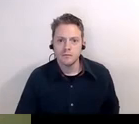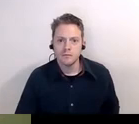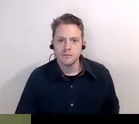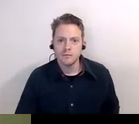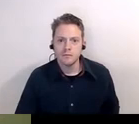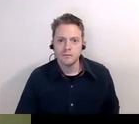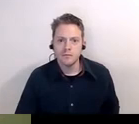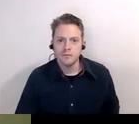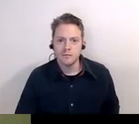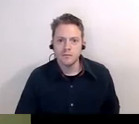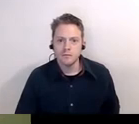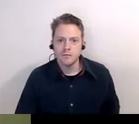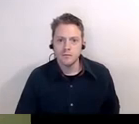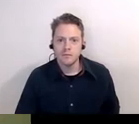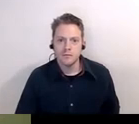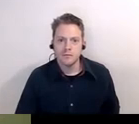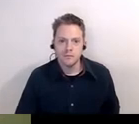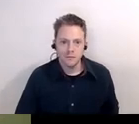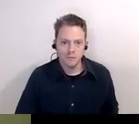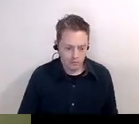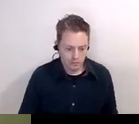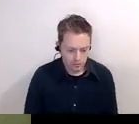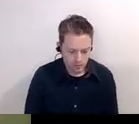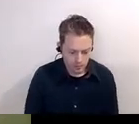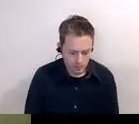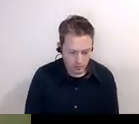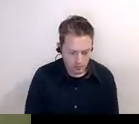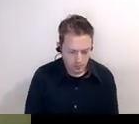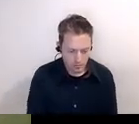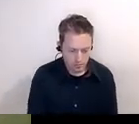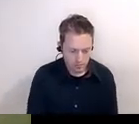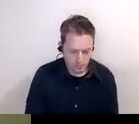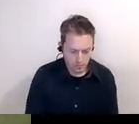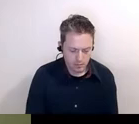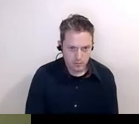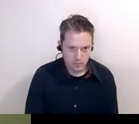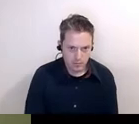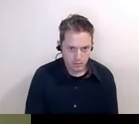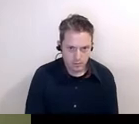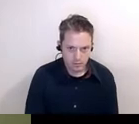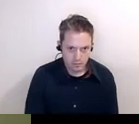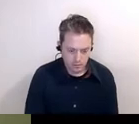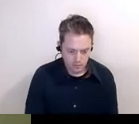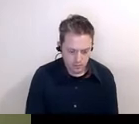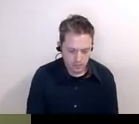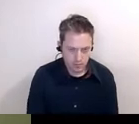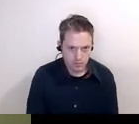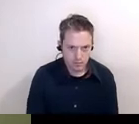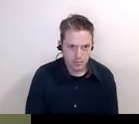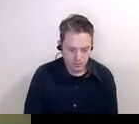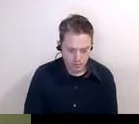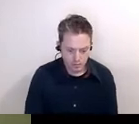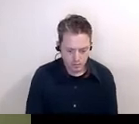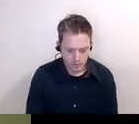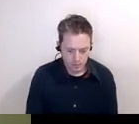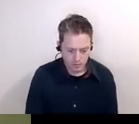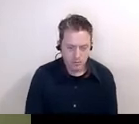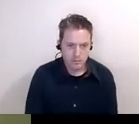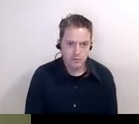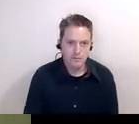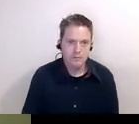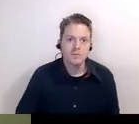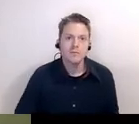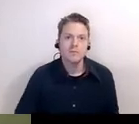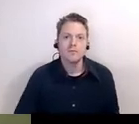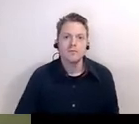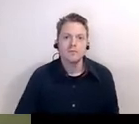biggest losses are the washington duke hotel and the old durham train station and by the way uh you know that's corcoran street you're